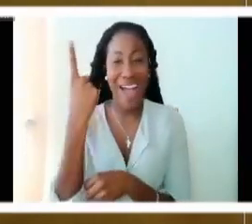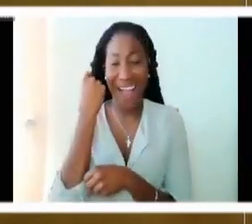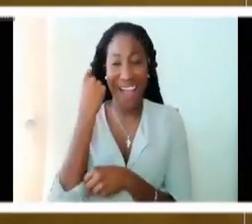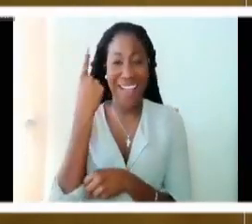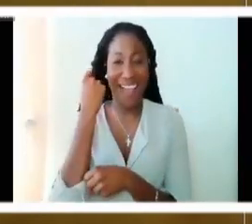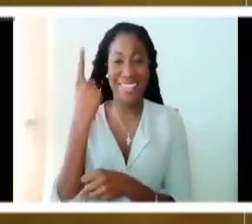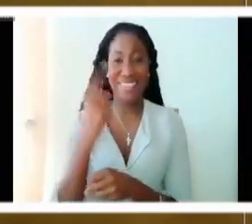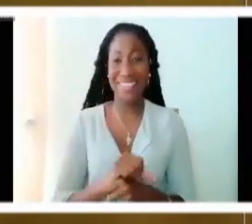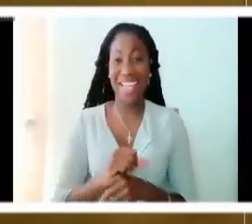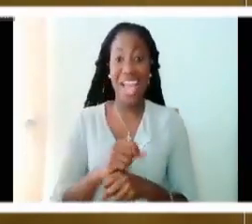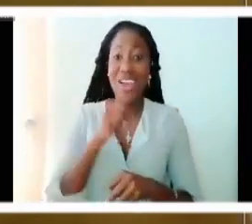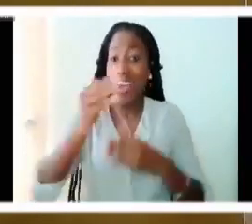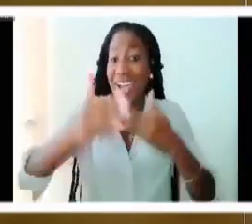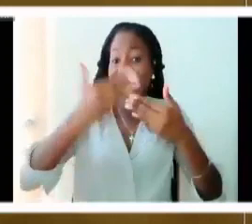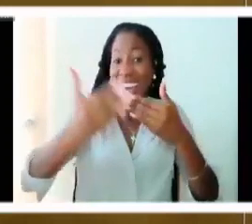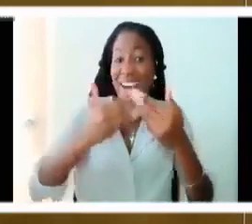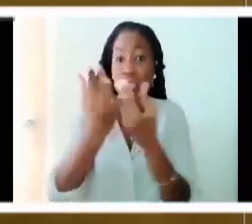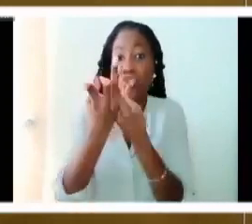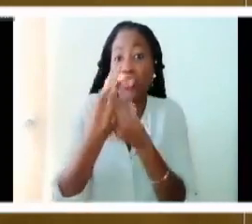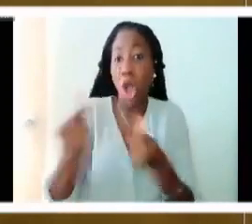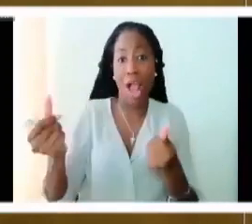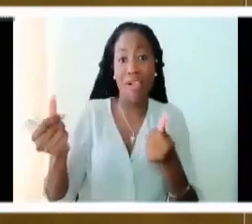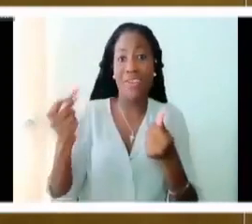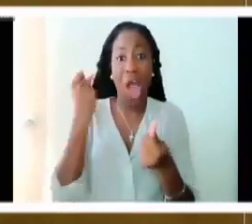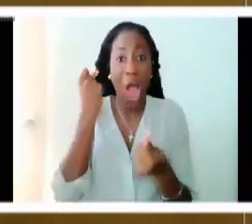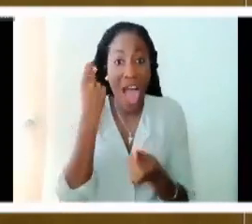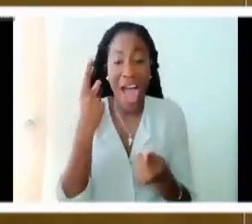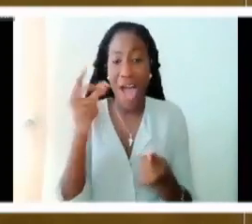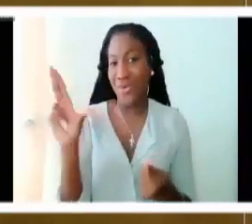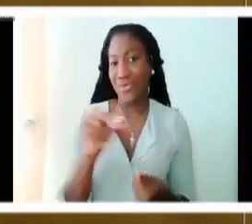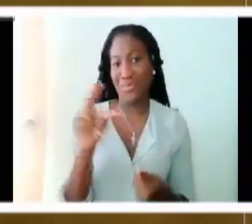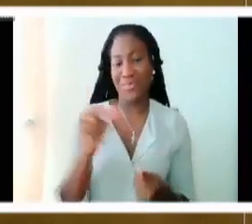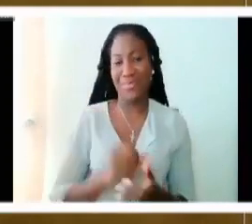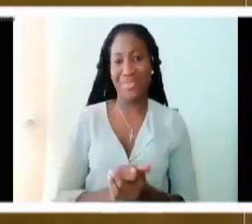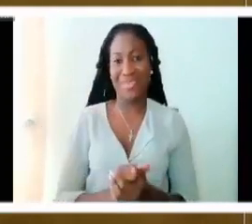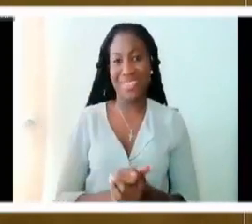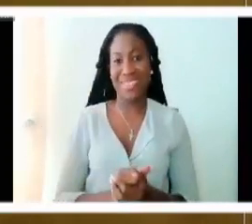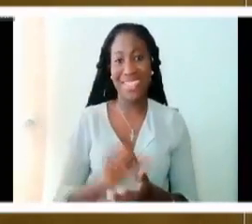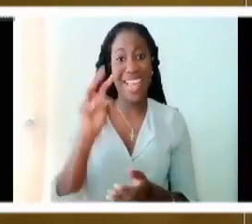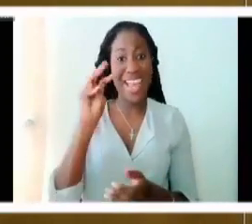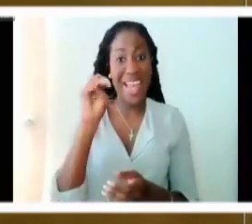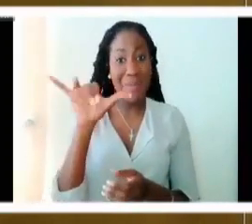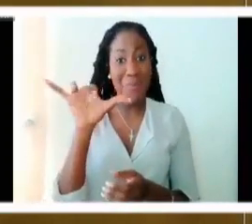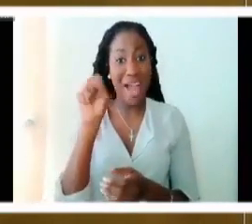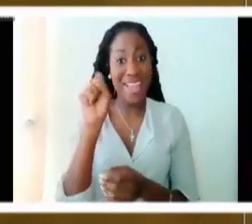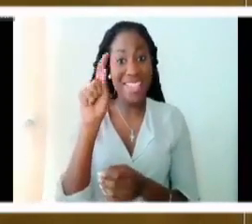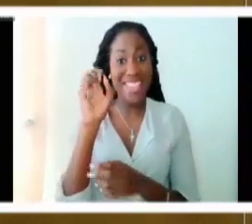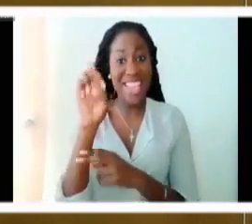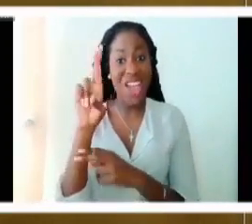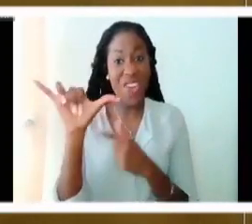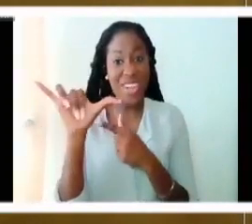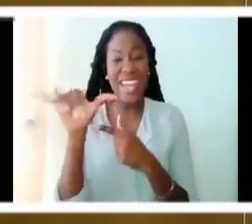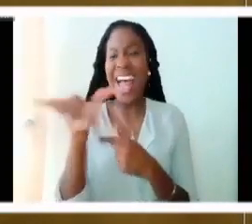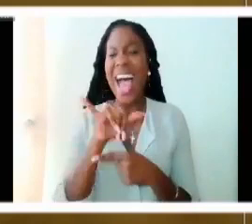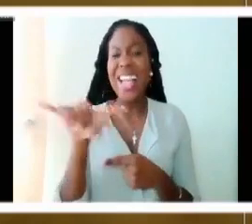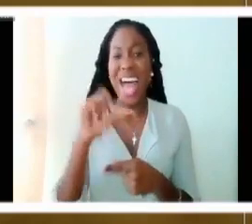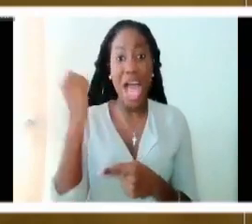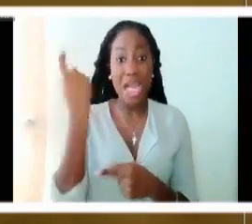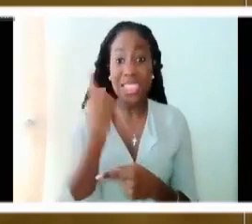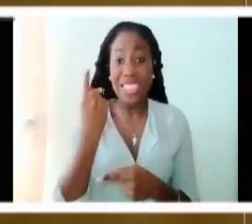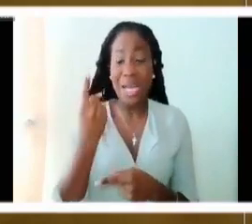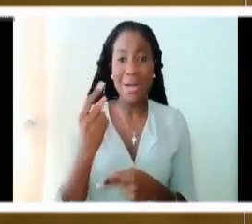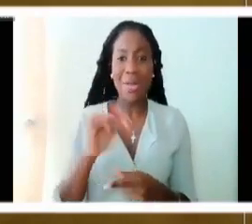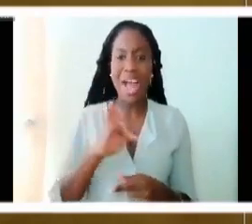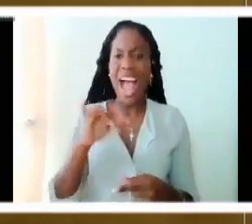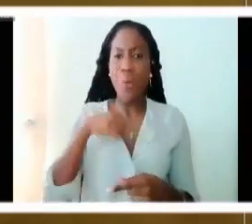solve. It's not a riddle. A riddle is something you're supposed to solve. A mystery is something you enter into. And as you enter into the mystery,